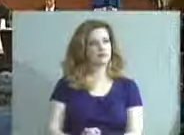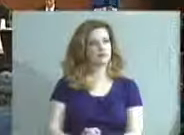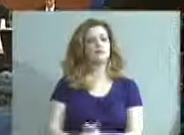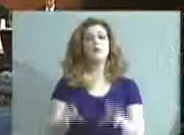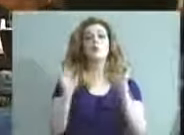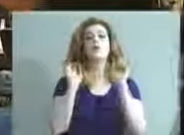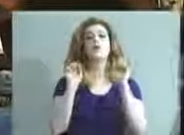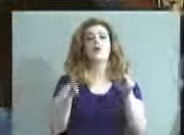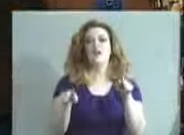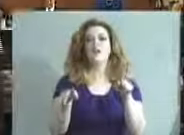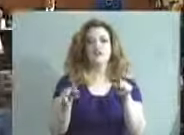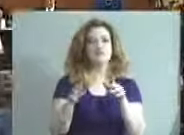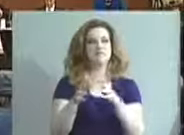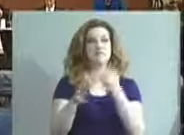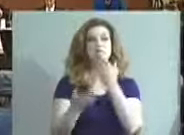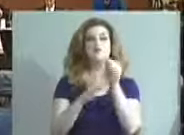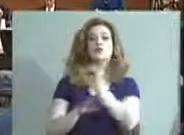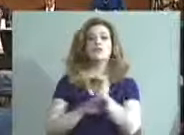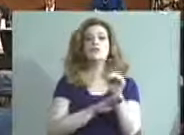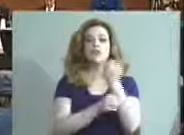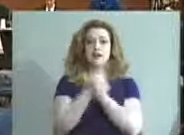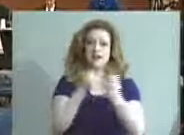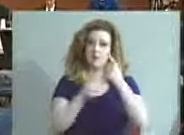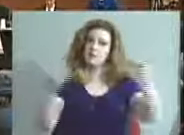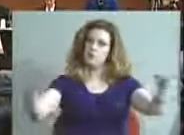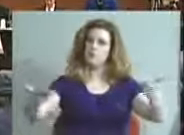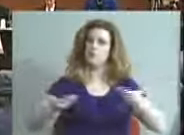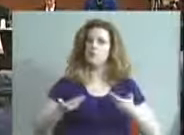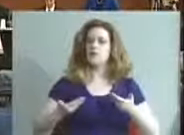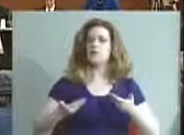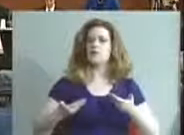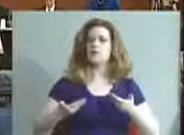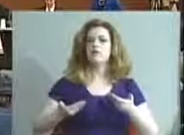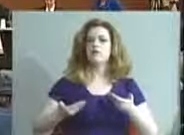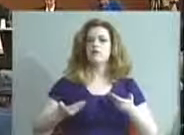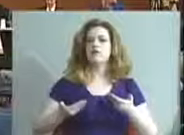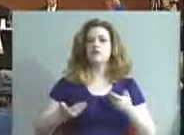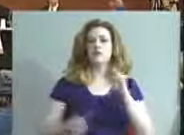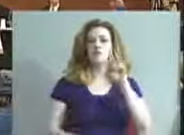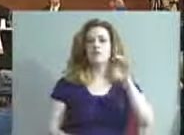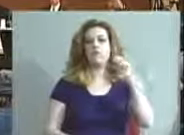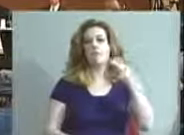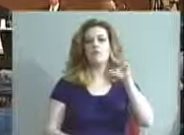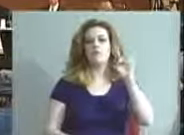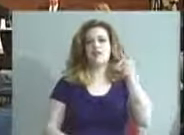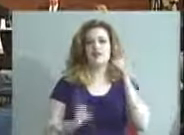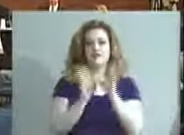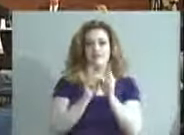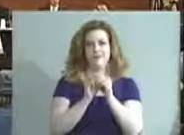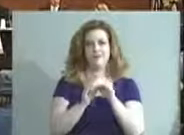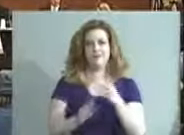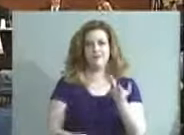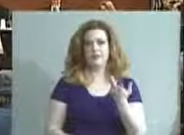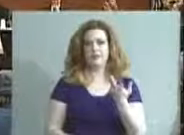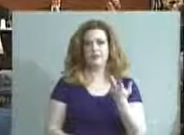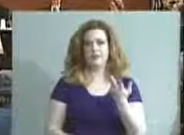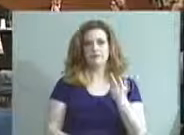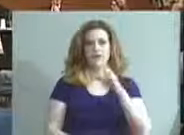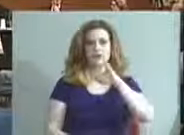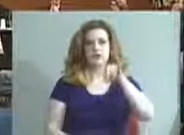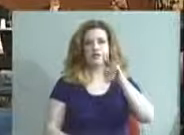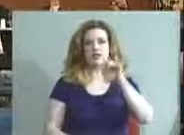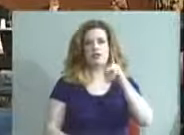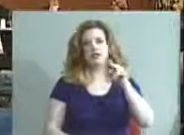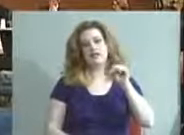All right good evening everyone welcome to the March 8th meeting of the Jefferson County Board of